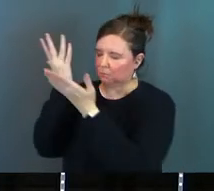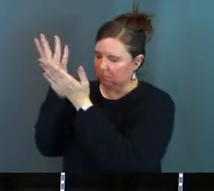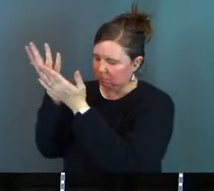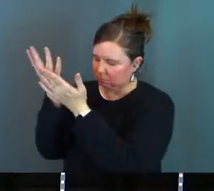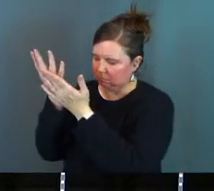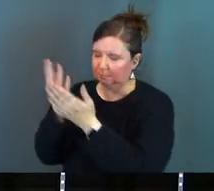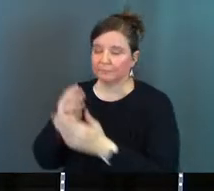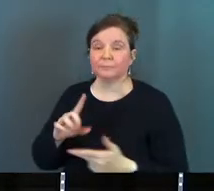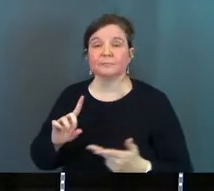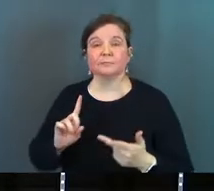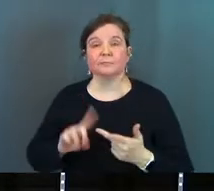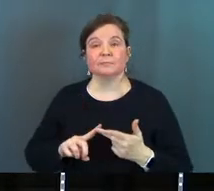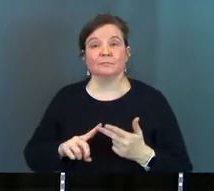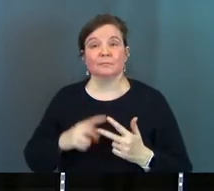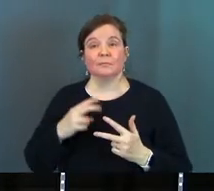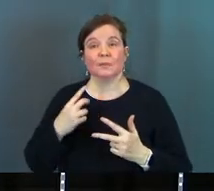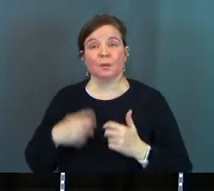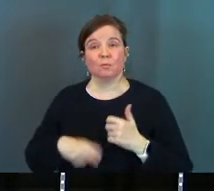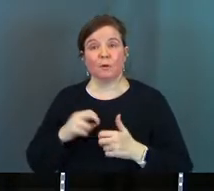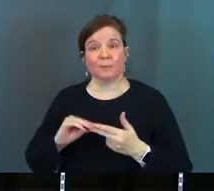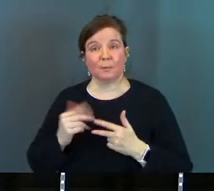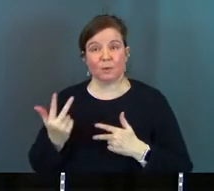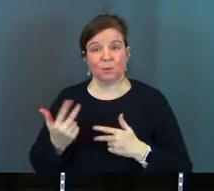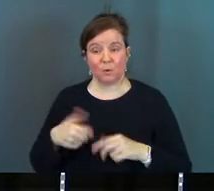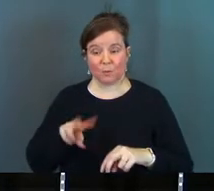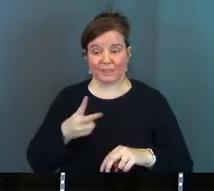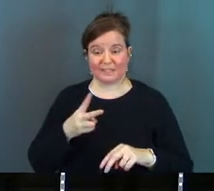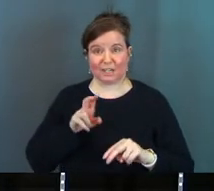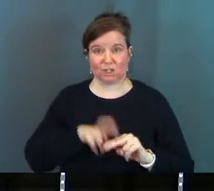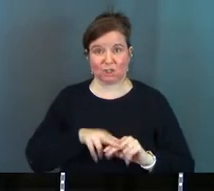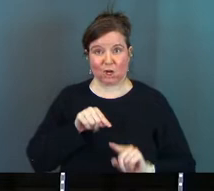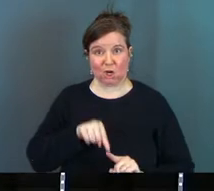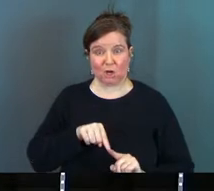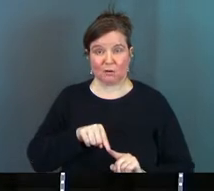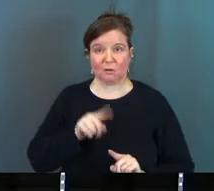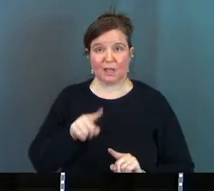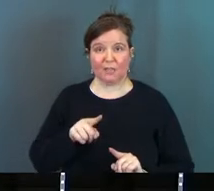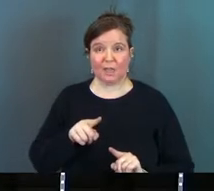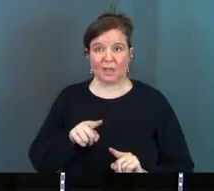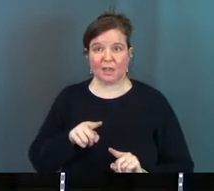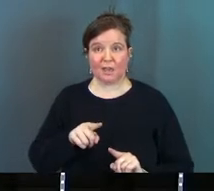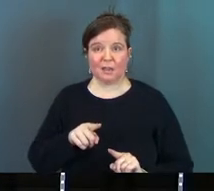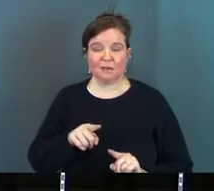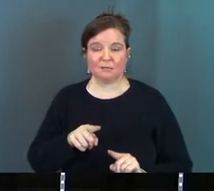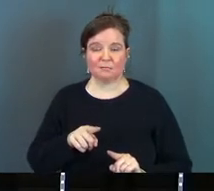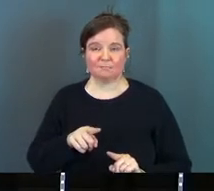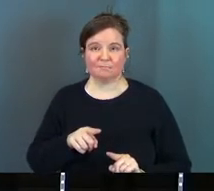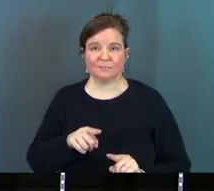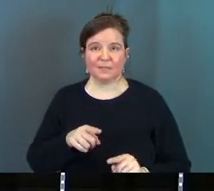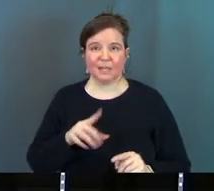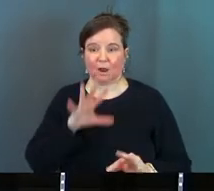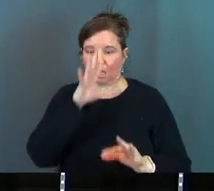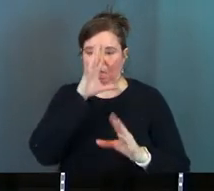issue number three with second chair Christians is they are sold out to the things that they want